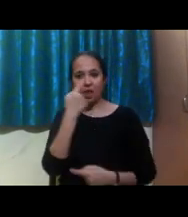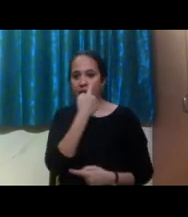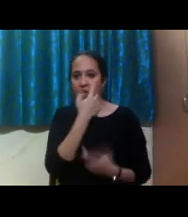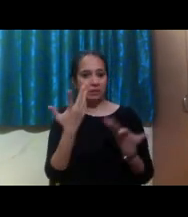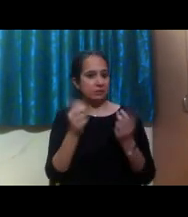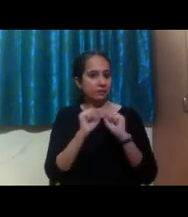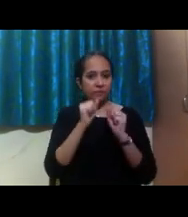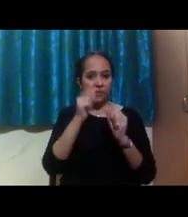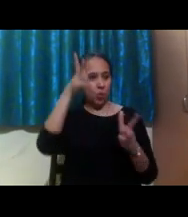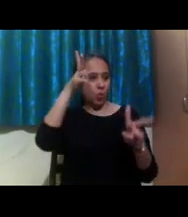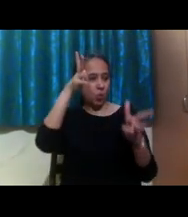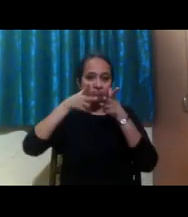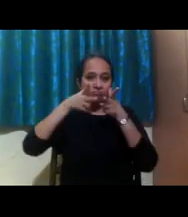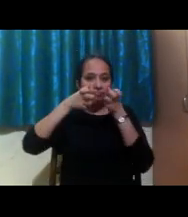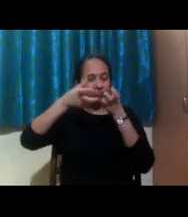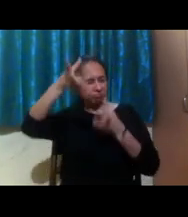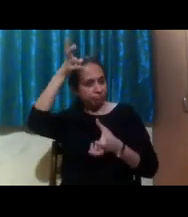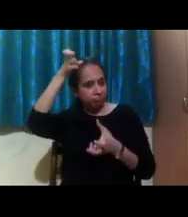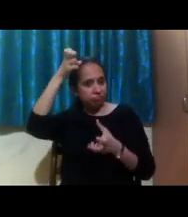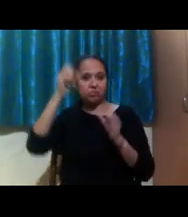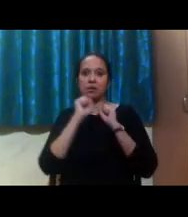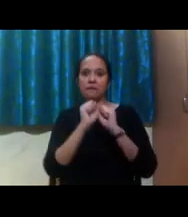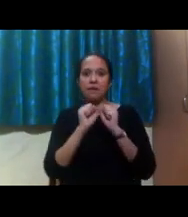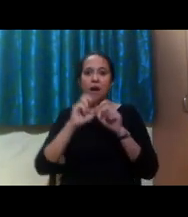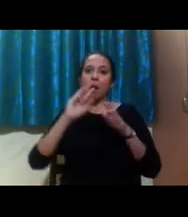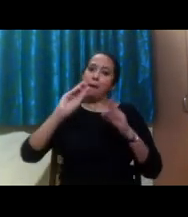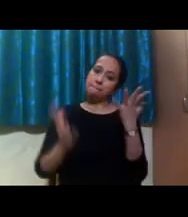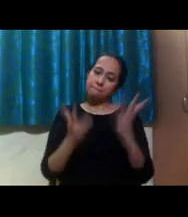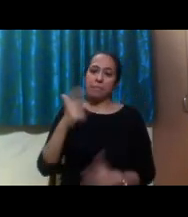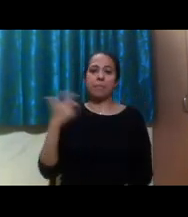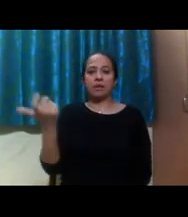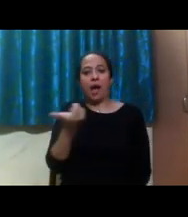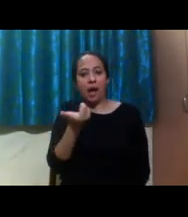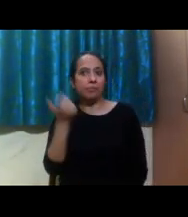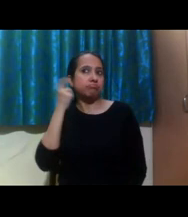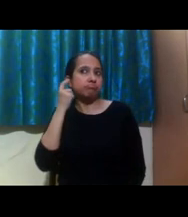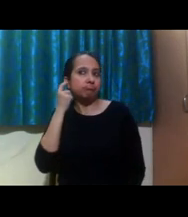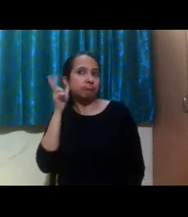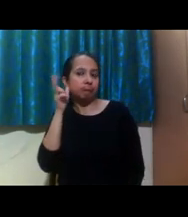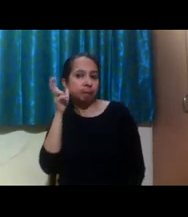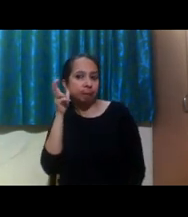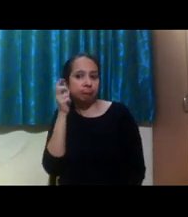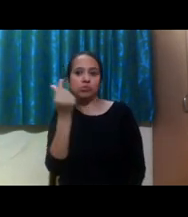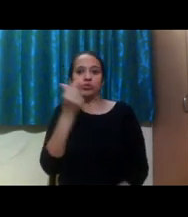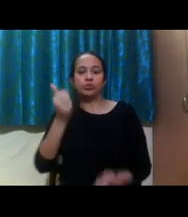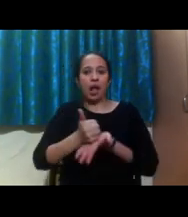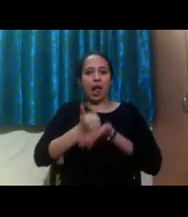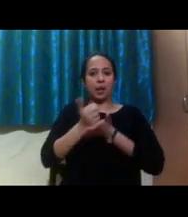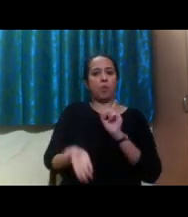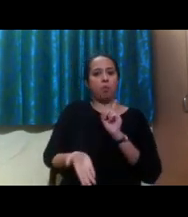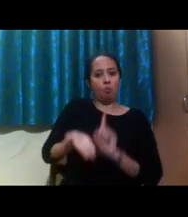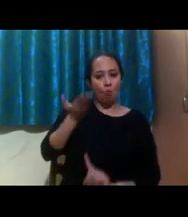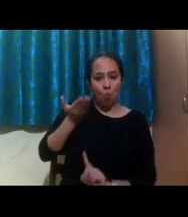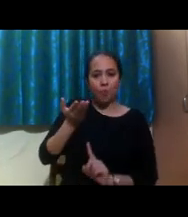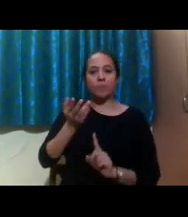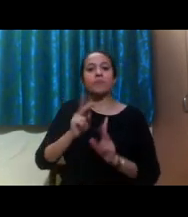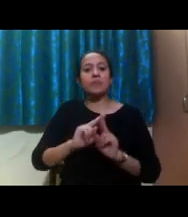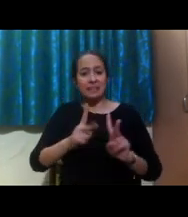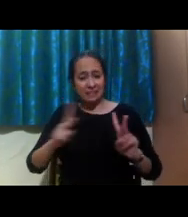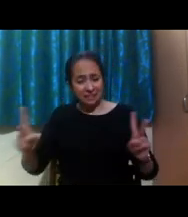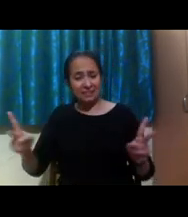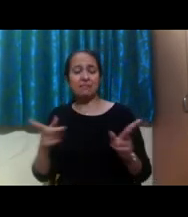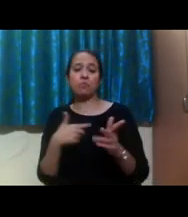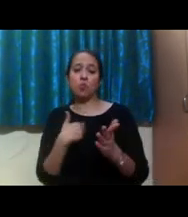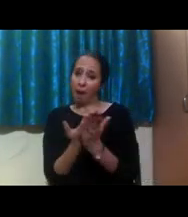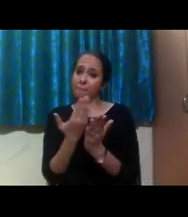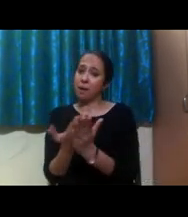mean you don't, you're not reading, but you can also hear it while it's going on. Um, you know, and sometimes, is there a certain technology that might be available to you? It kind of